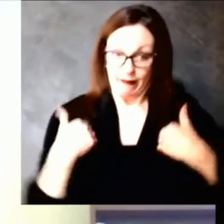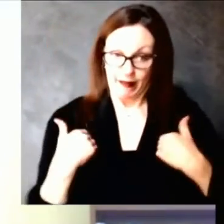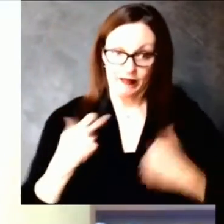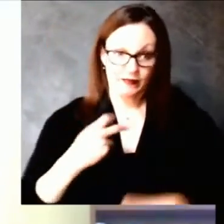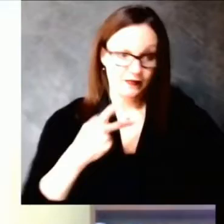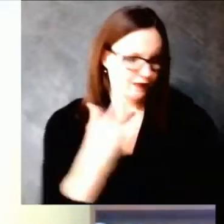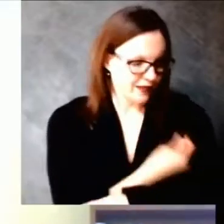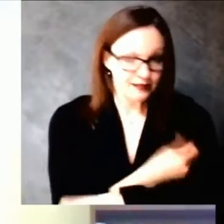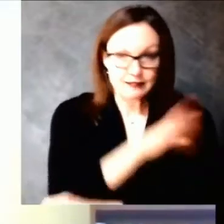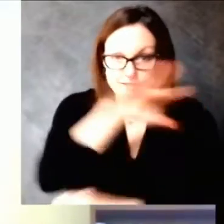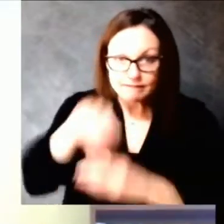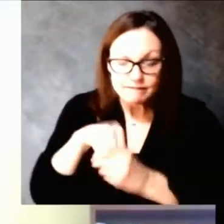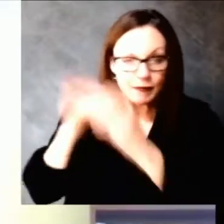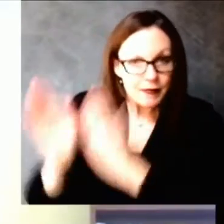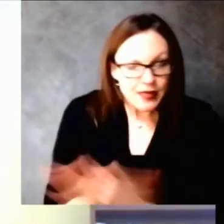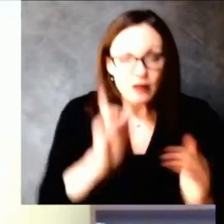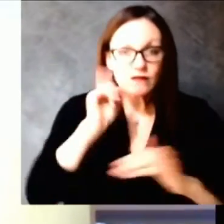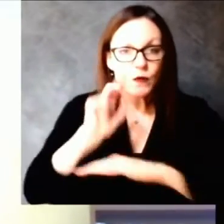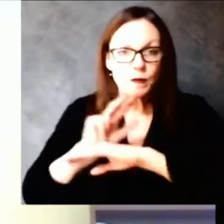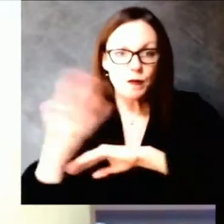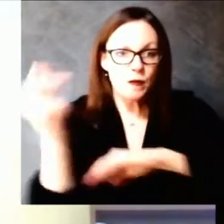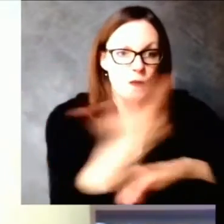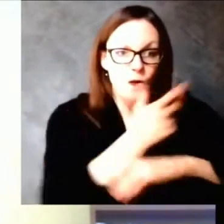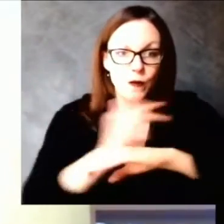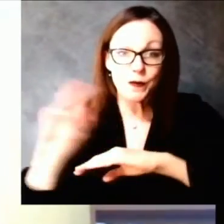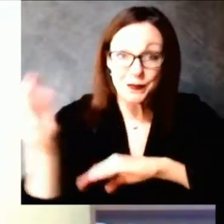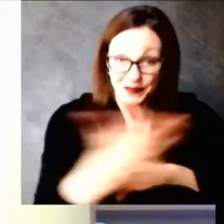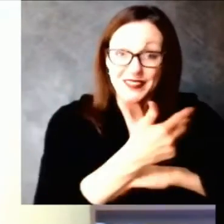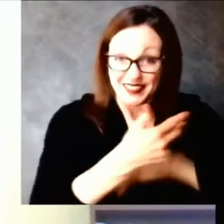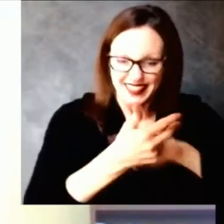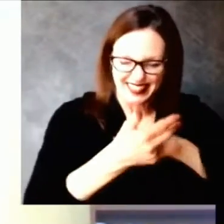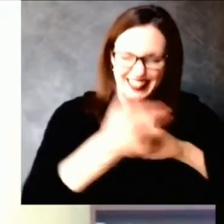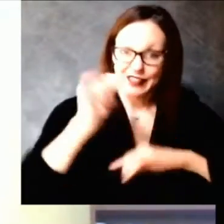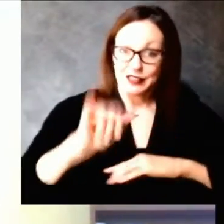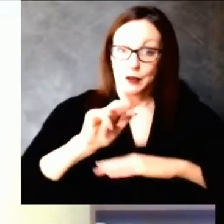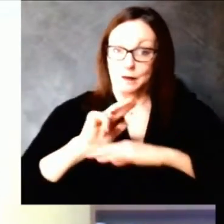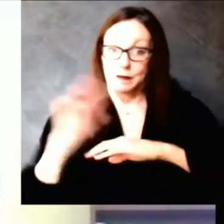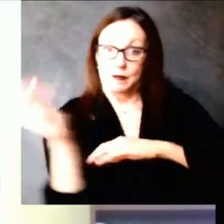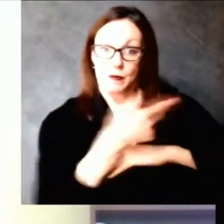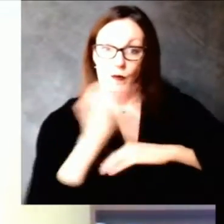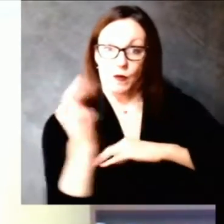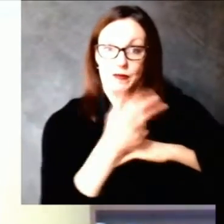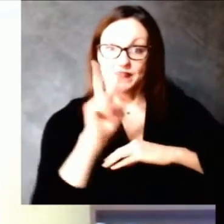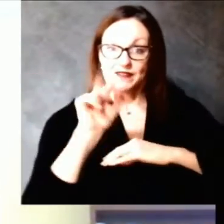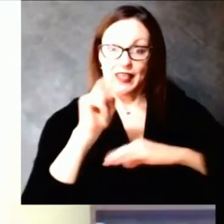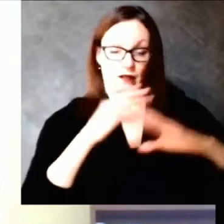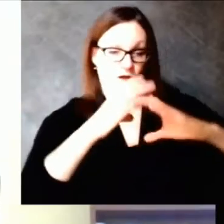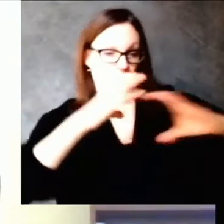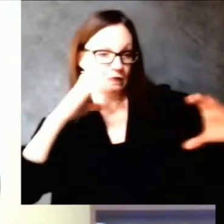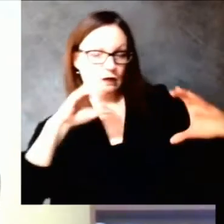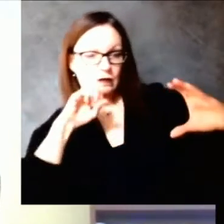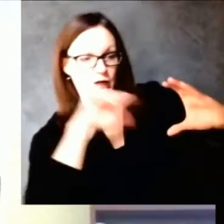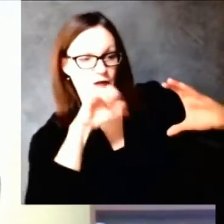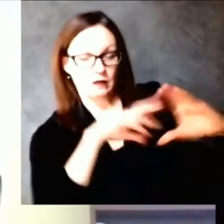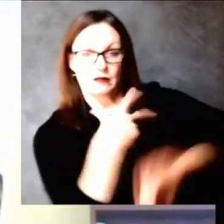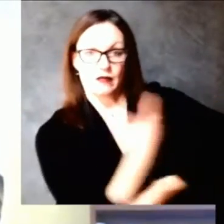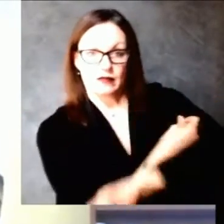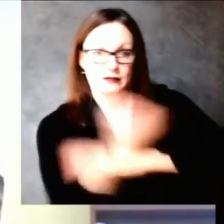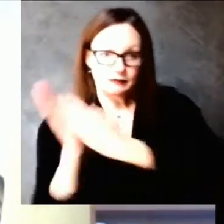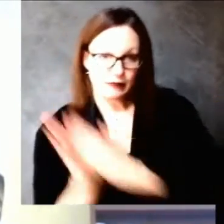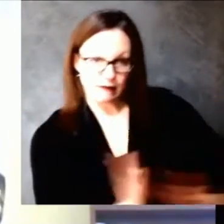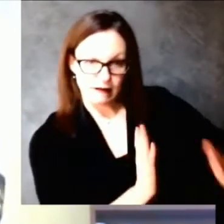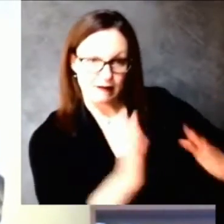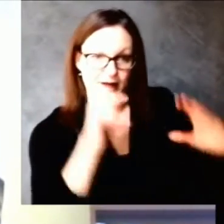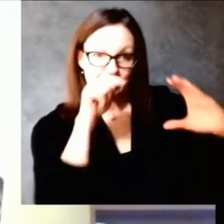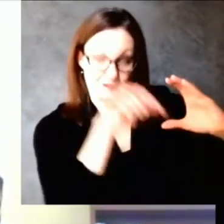vaccinators by requesting mobile vaccination teams that can come help bring vaccine and vaccinate